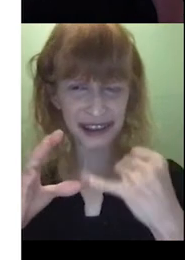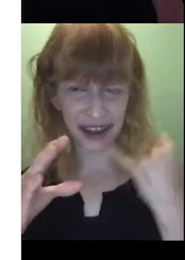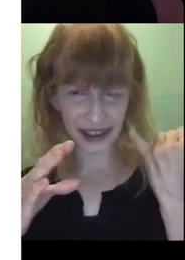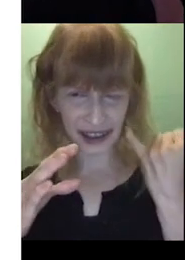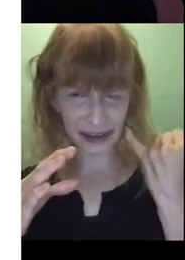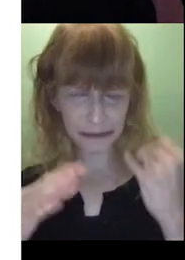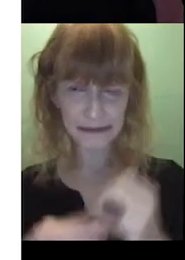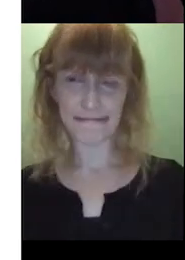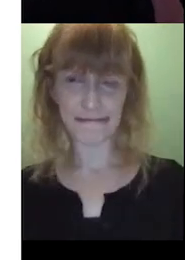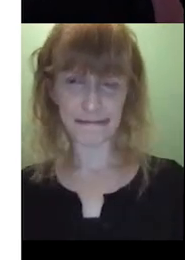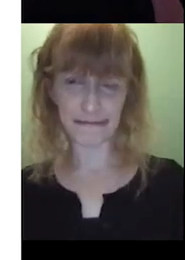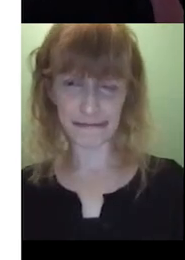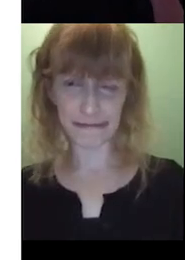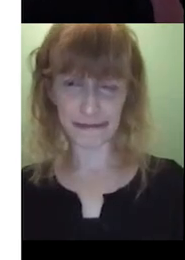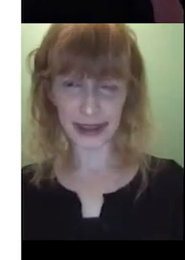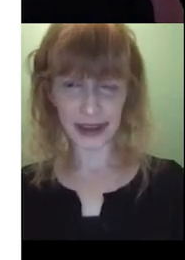eat his honey.